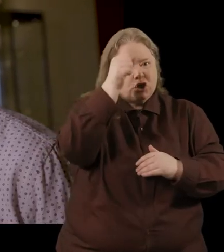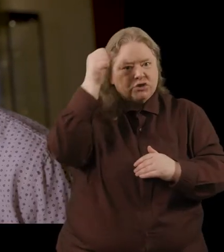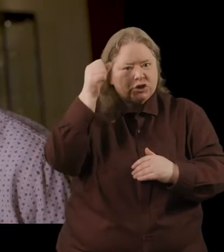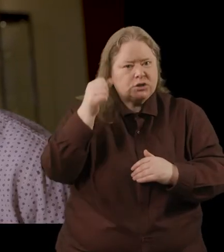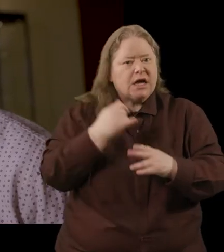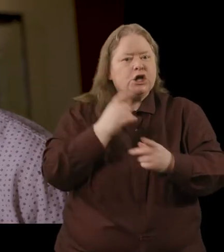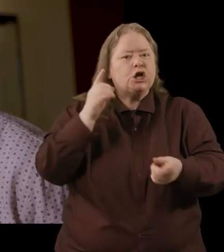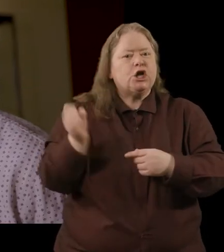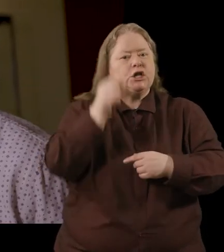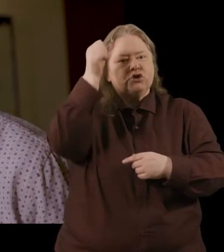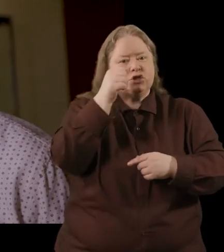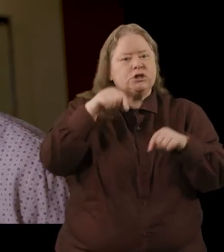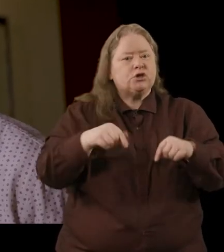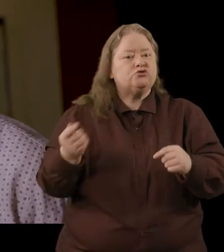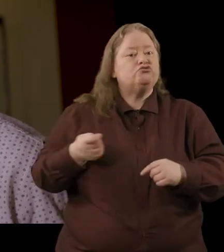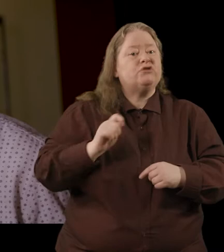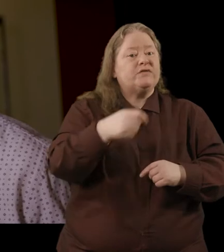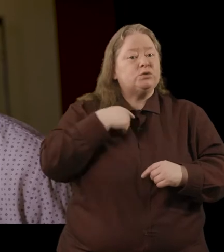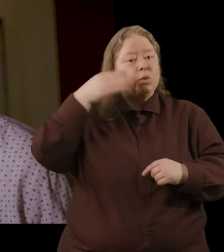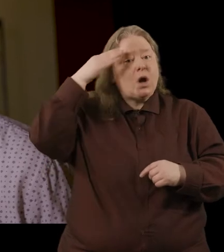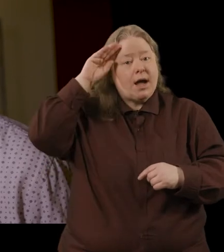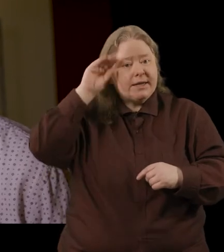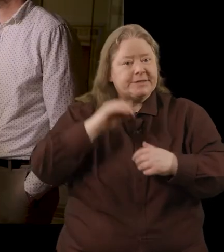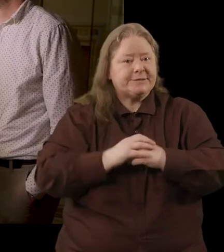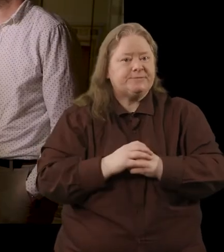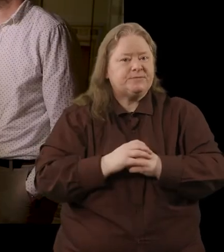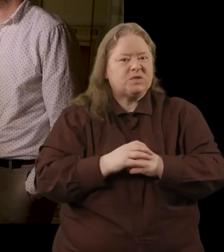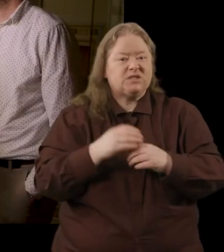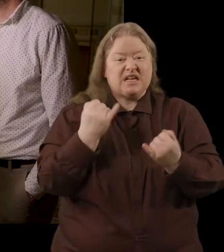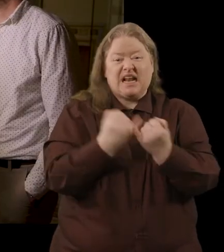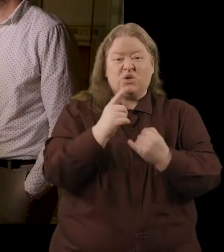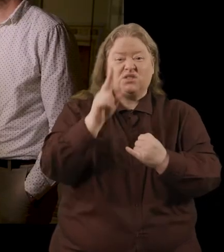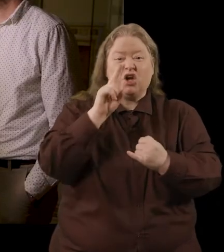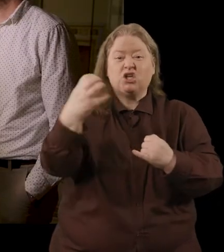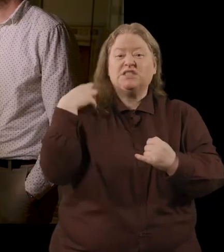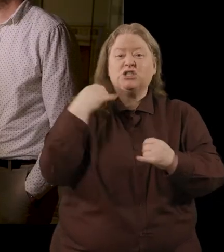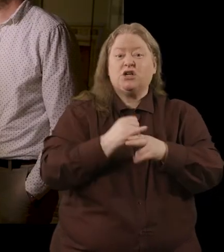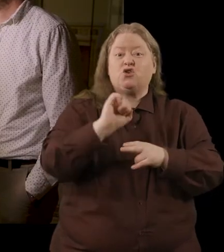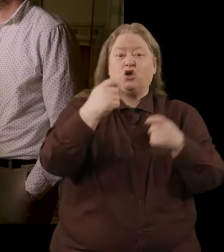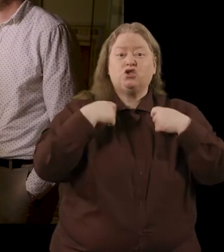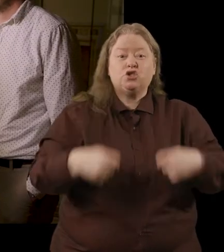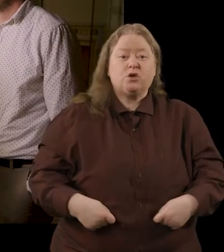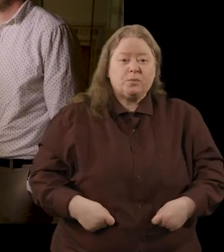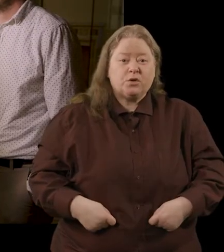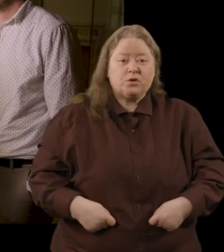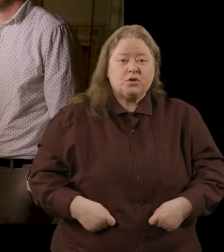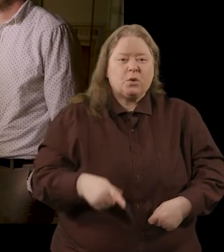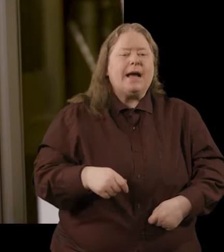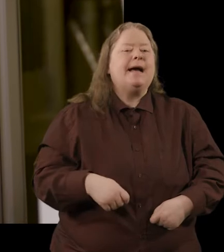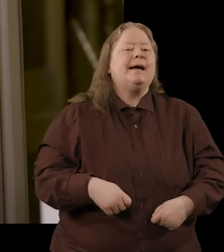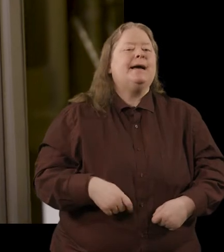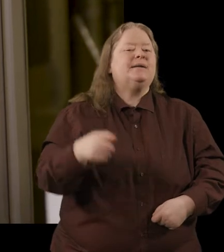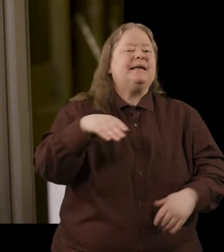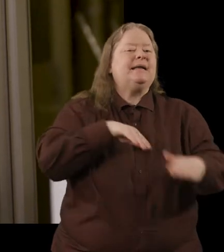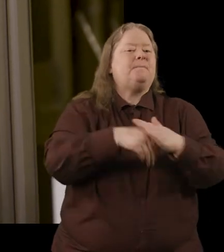and early Christian people are then travelling to Ireland. So it's like if you saw your sister in your jumper you'd know,